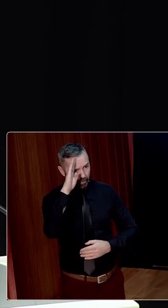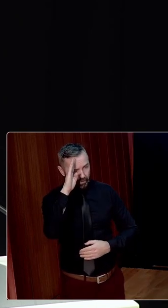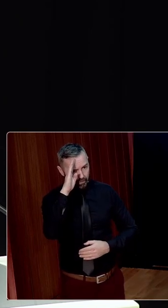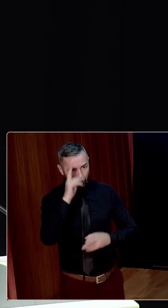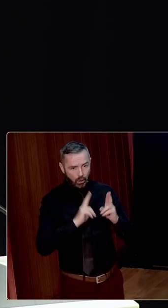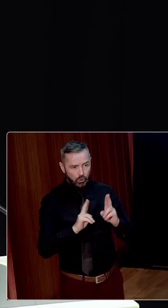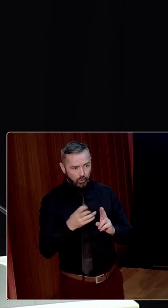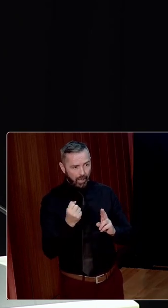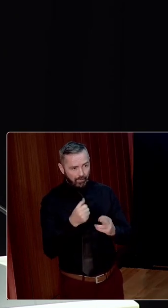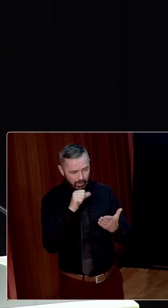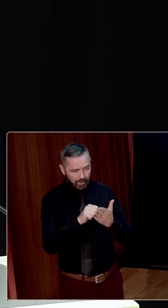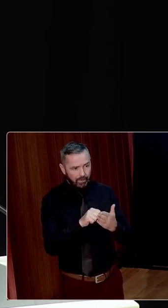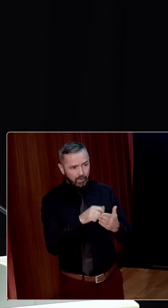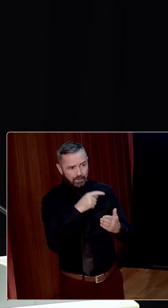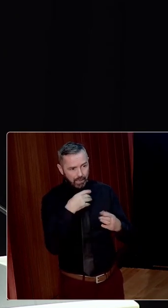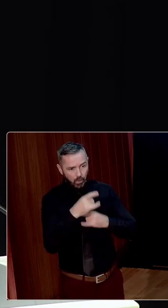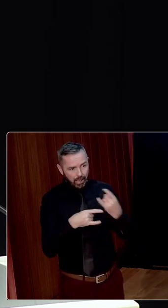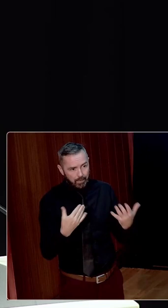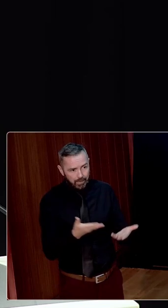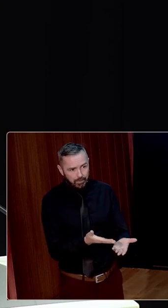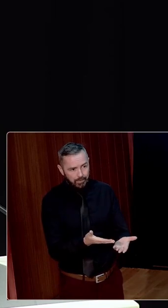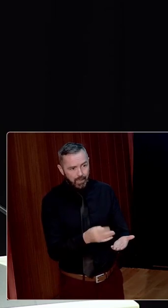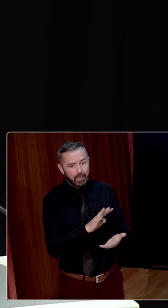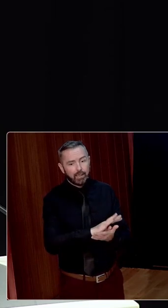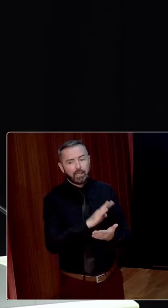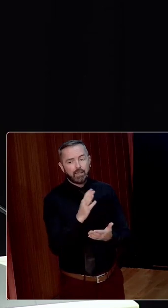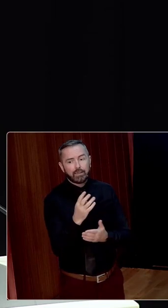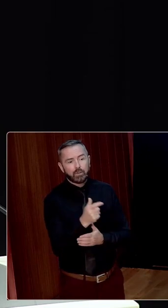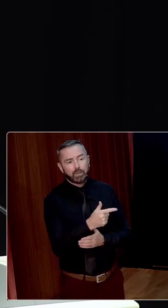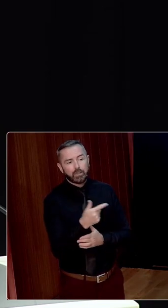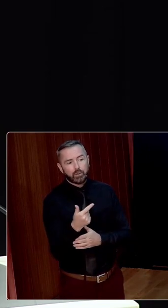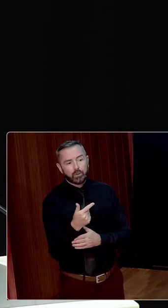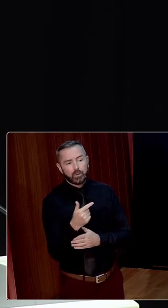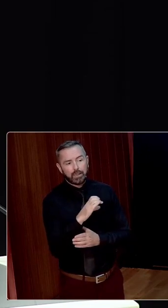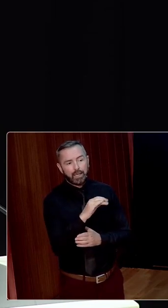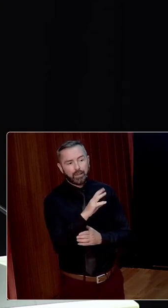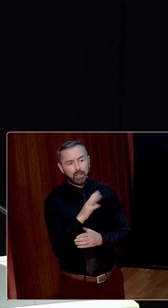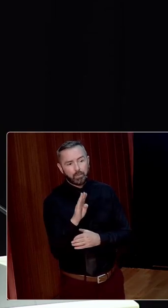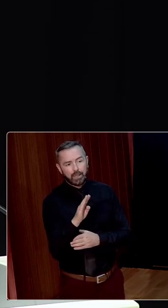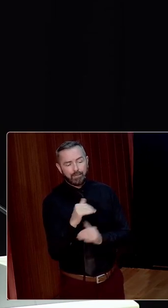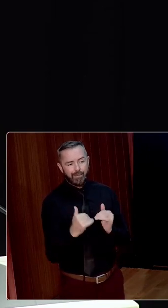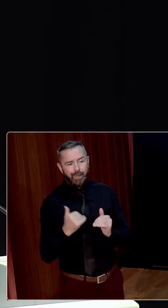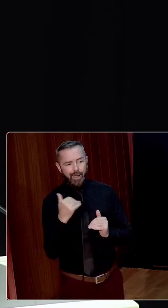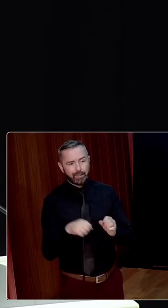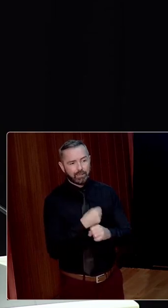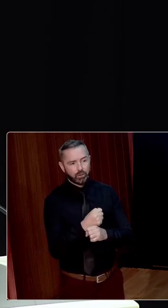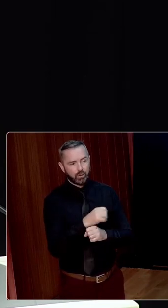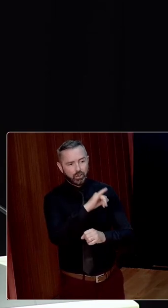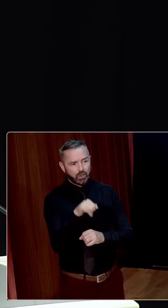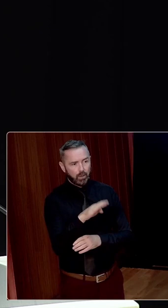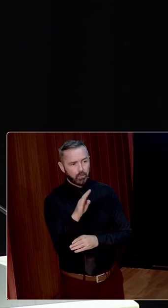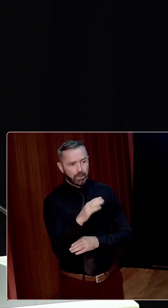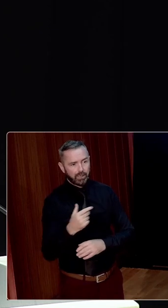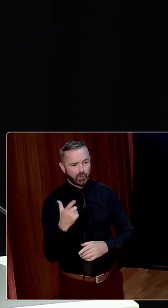of his death. On the 13th of October 1922, Catherine B's eldest son, Private James B, was